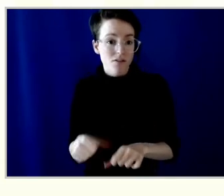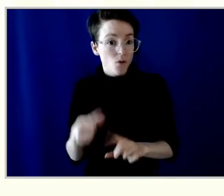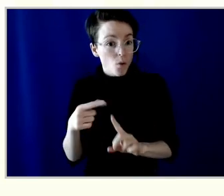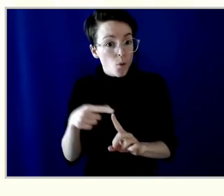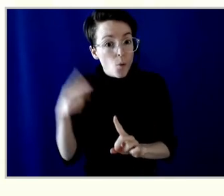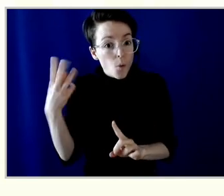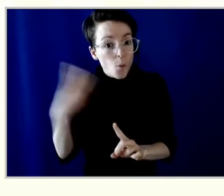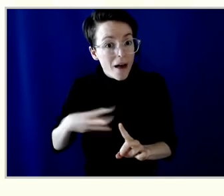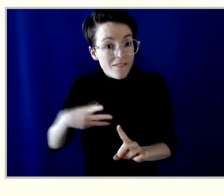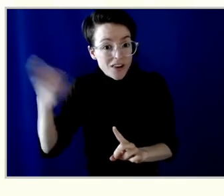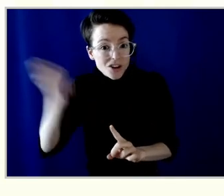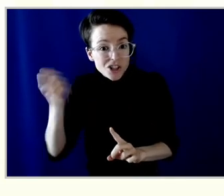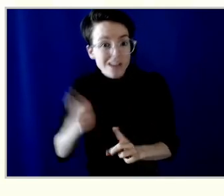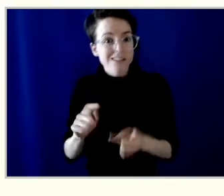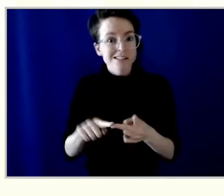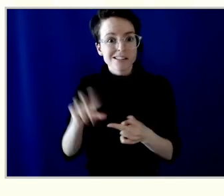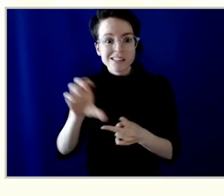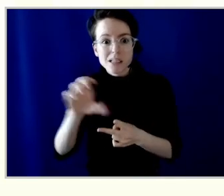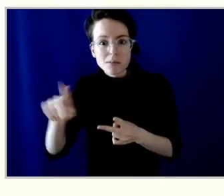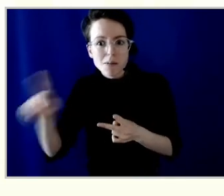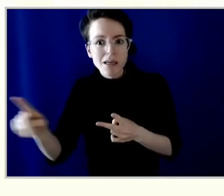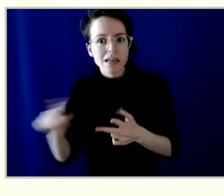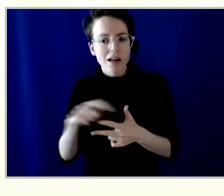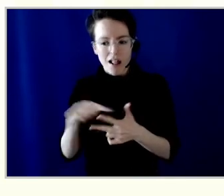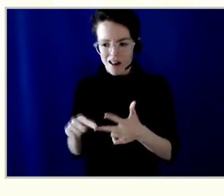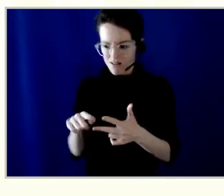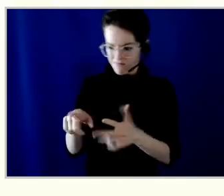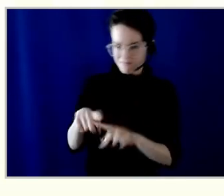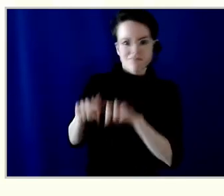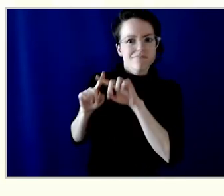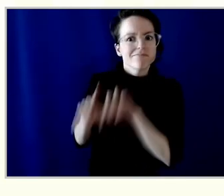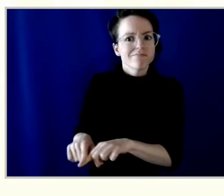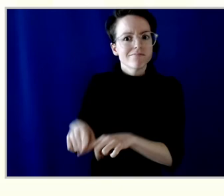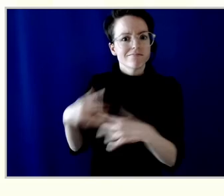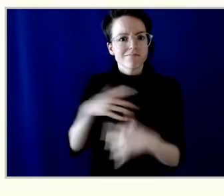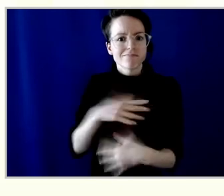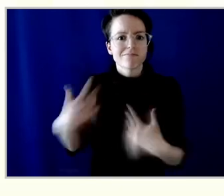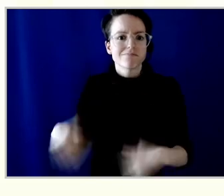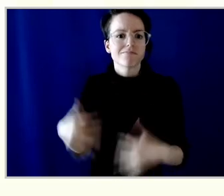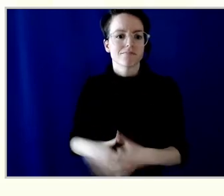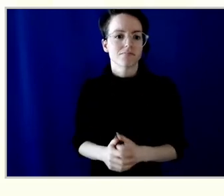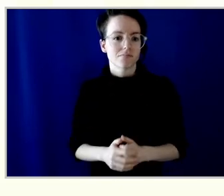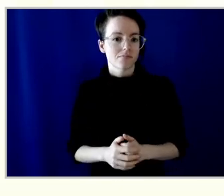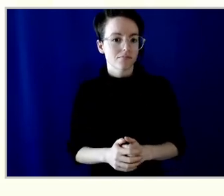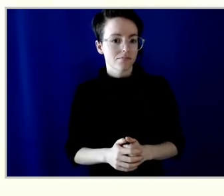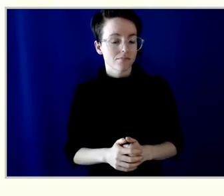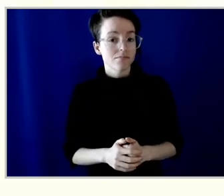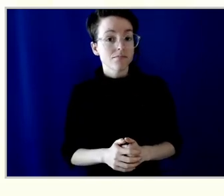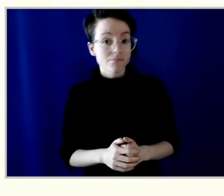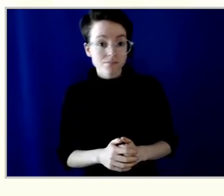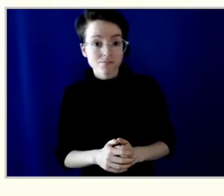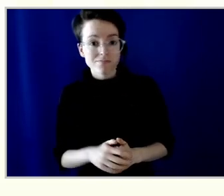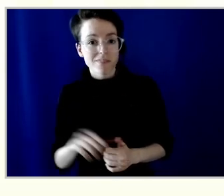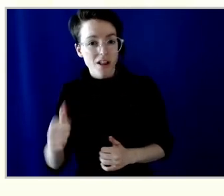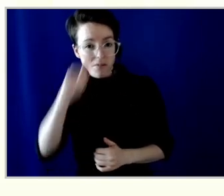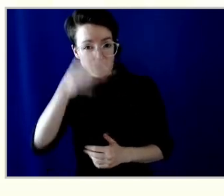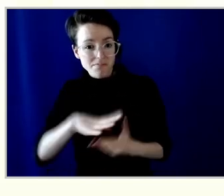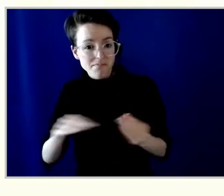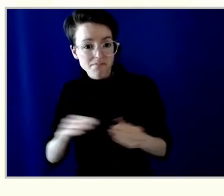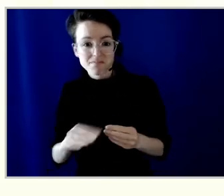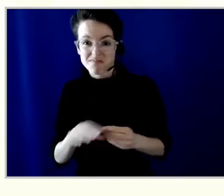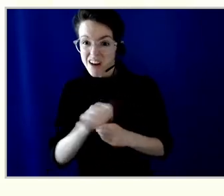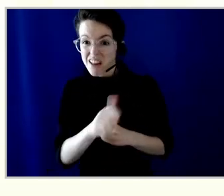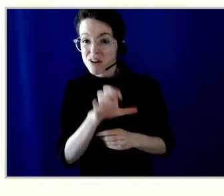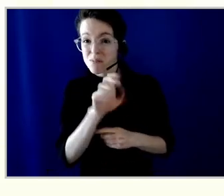or their CPP checks. There's no other bank in the downtown east side that gives you